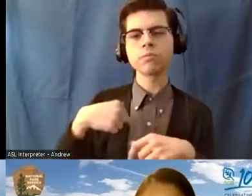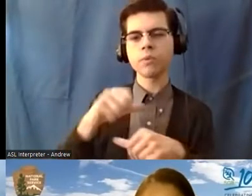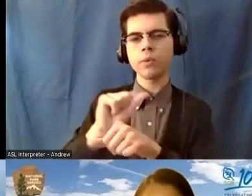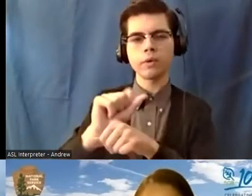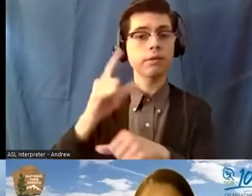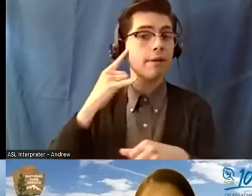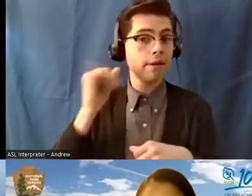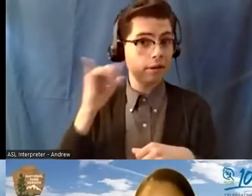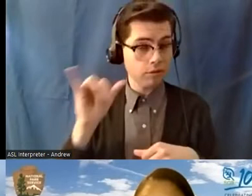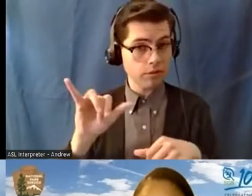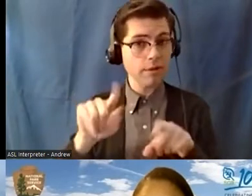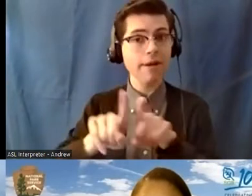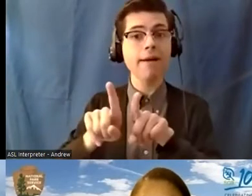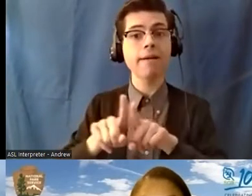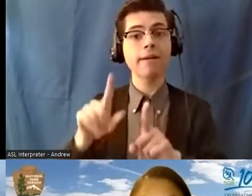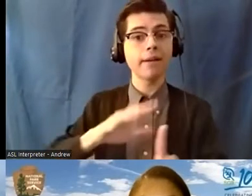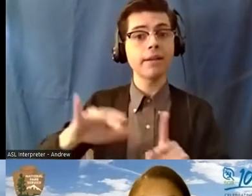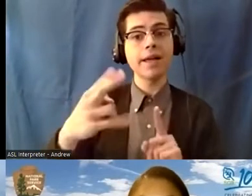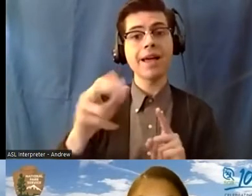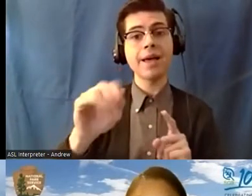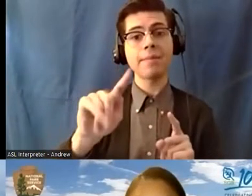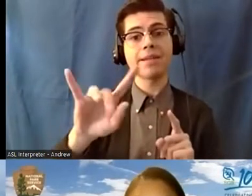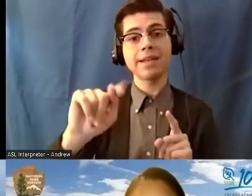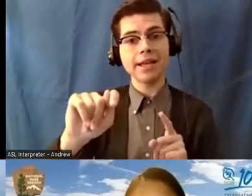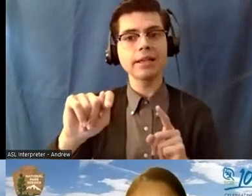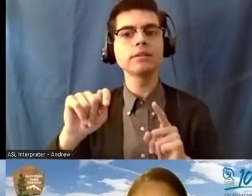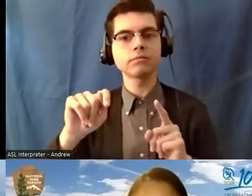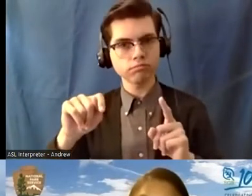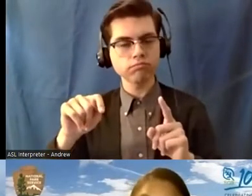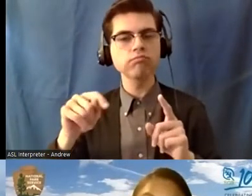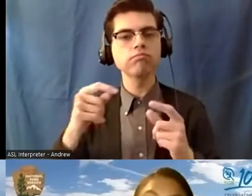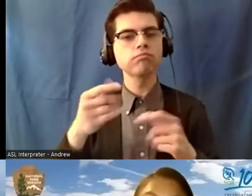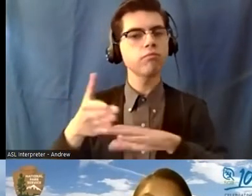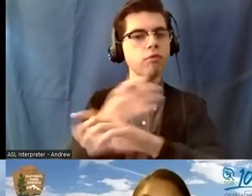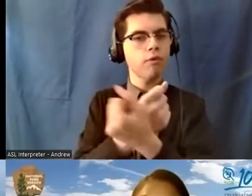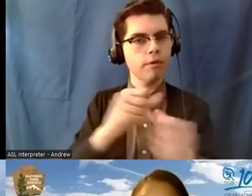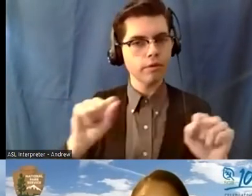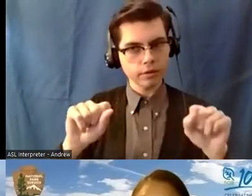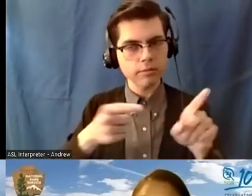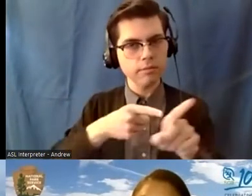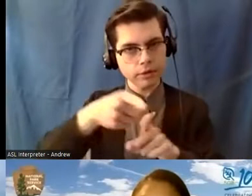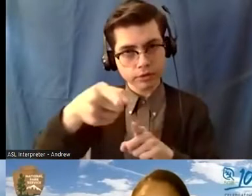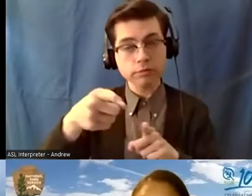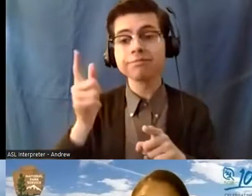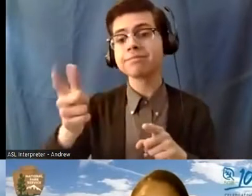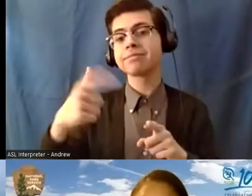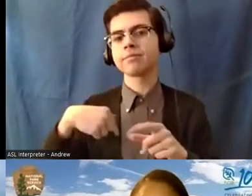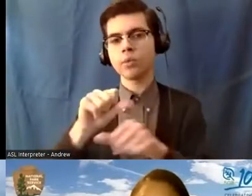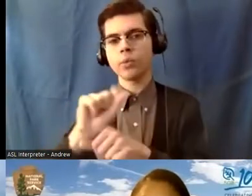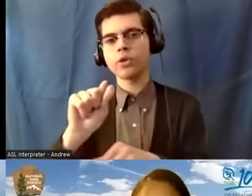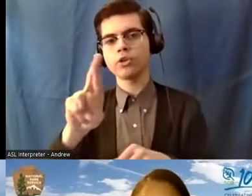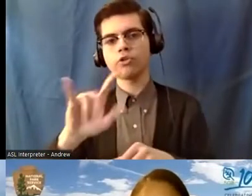as a habitat restoration spell specialist, and then would then go from there to work as a trail crew member